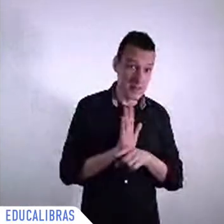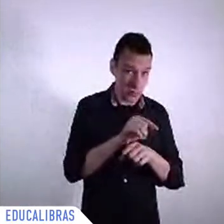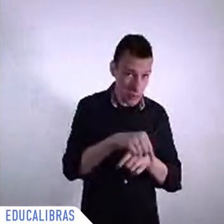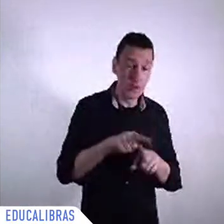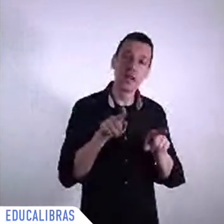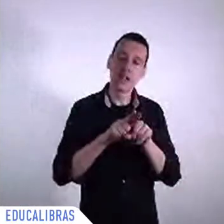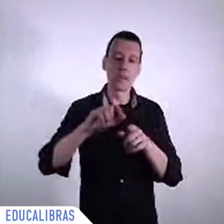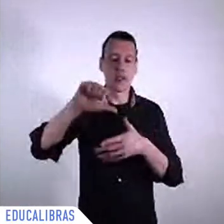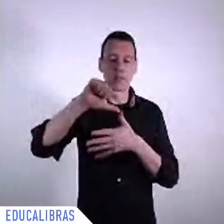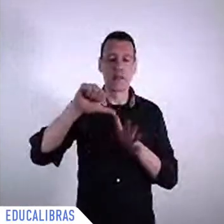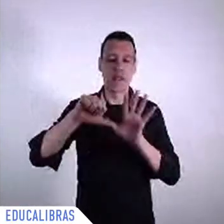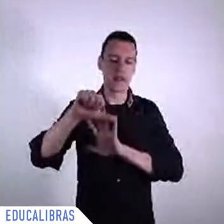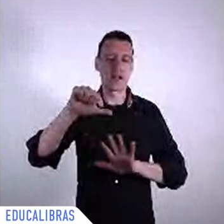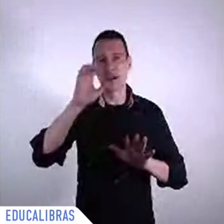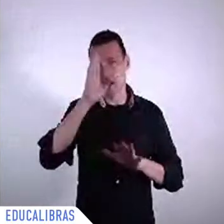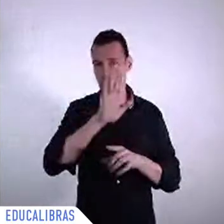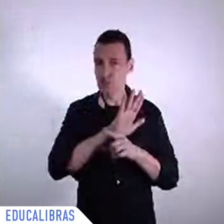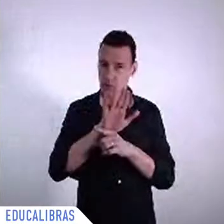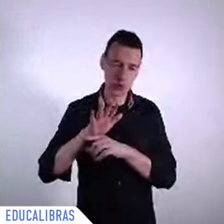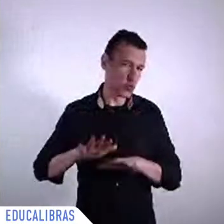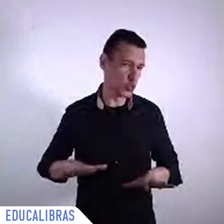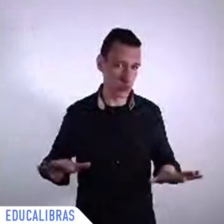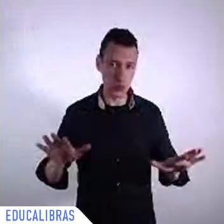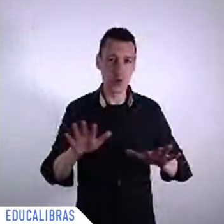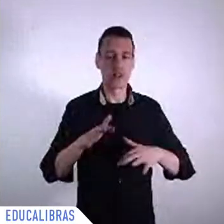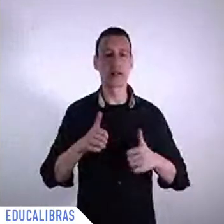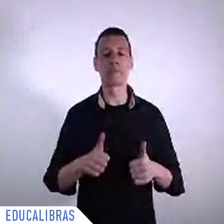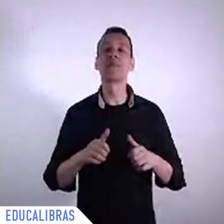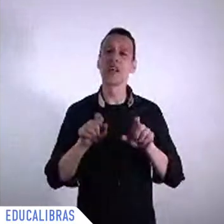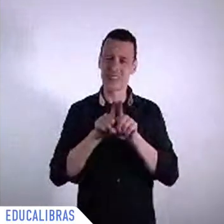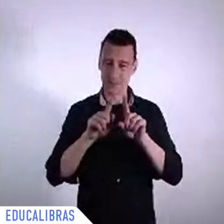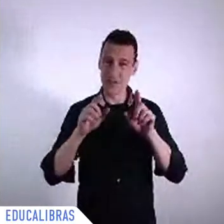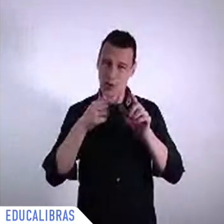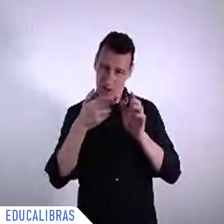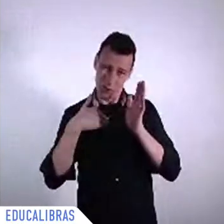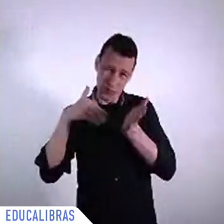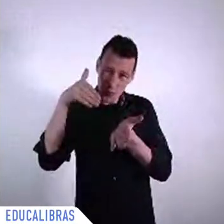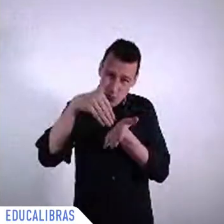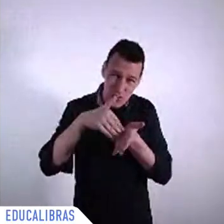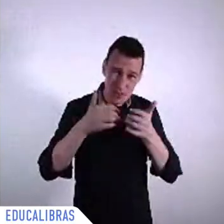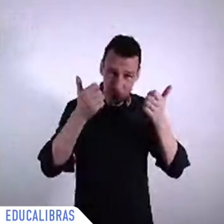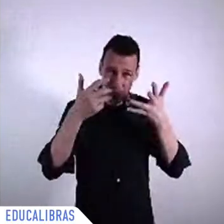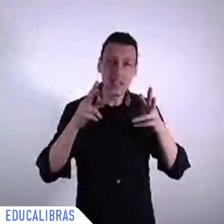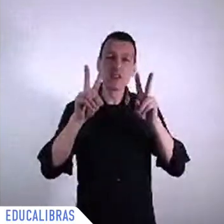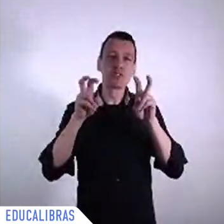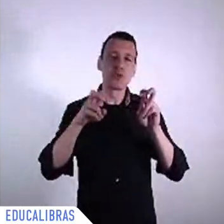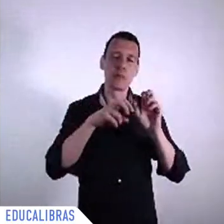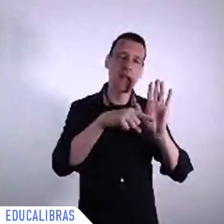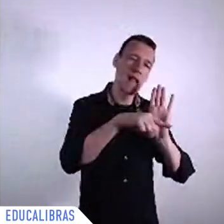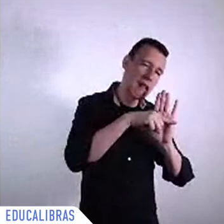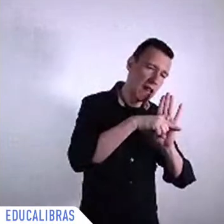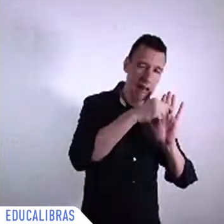who always talked about the pessimism of the intellect and the optimism of the we thanks a lot